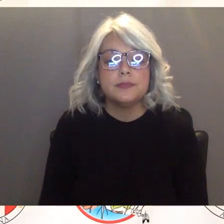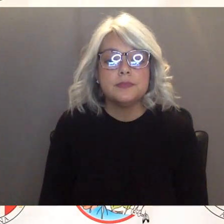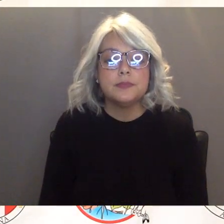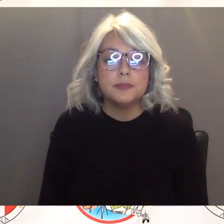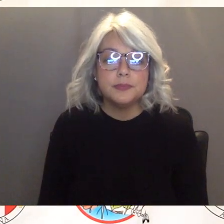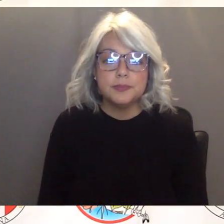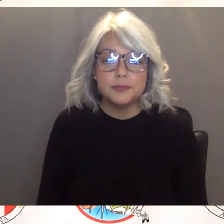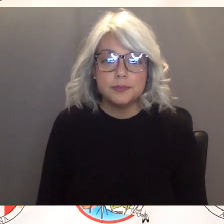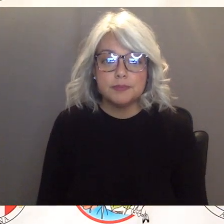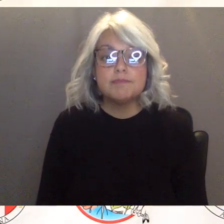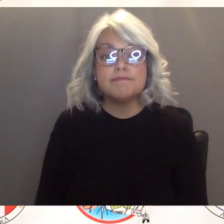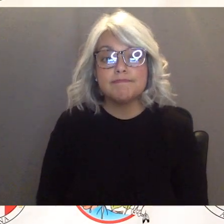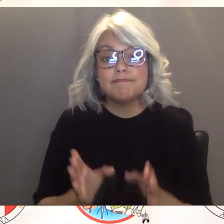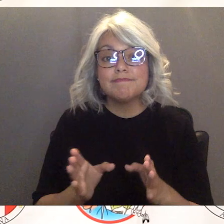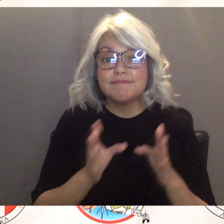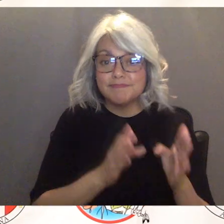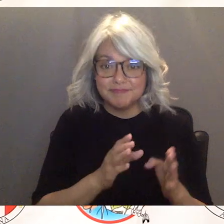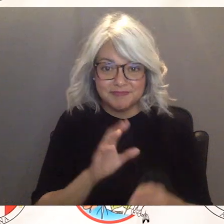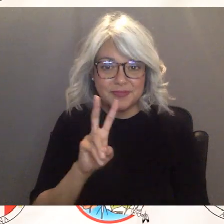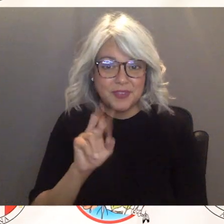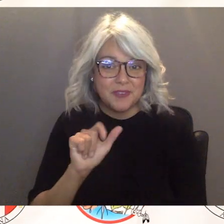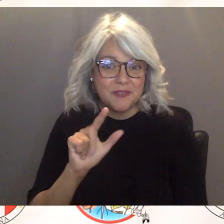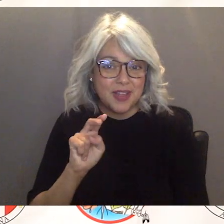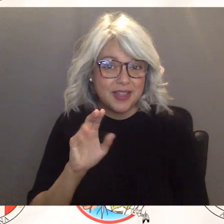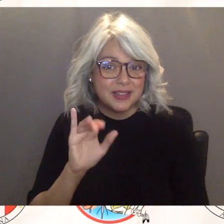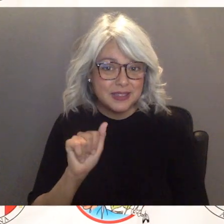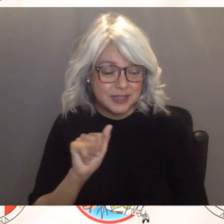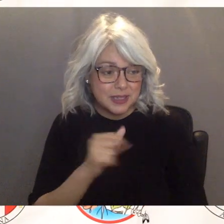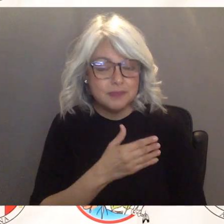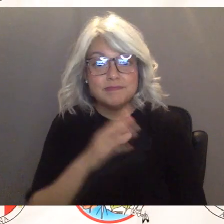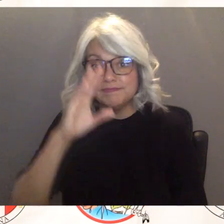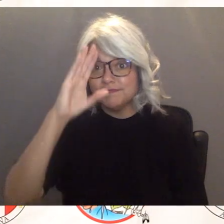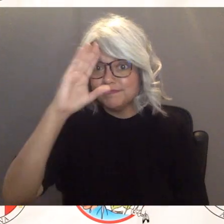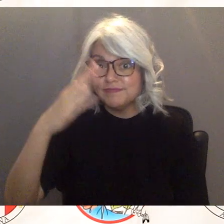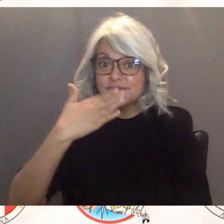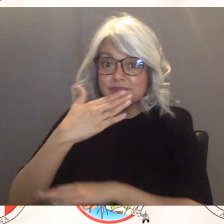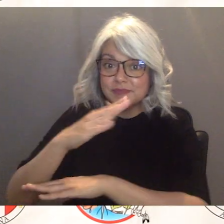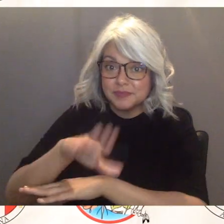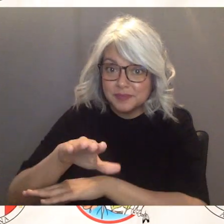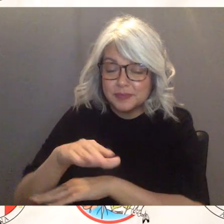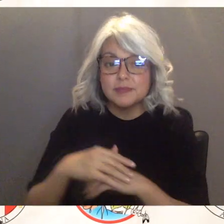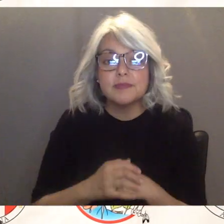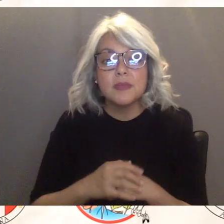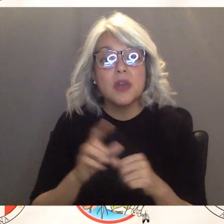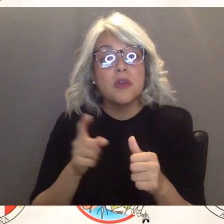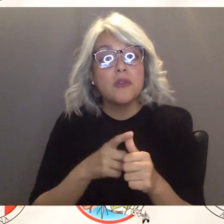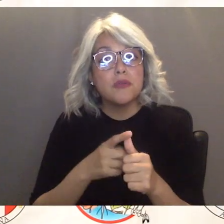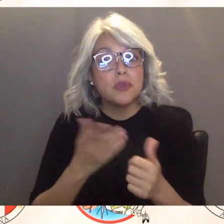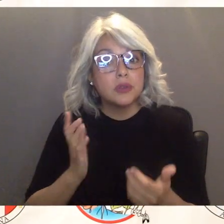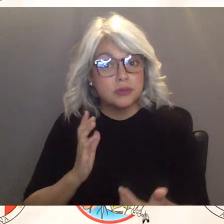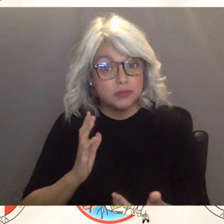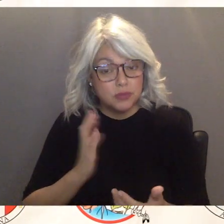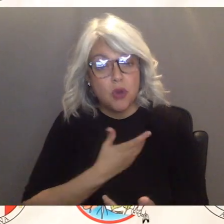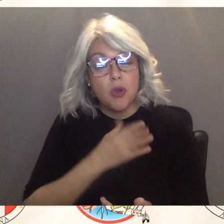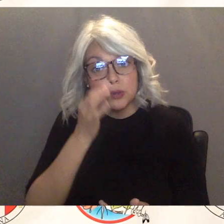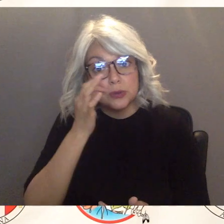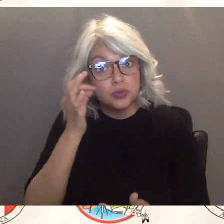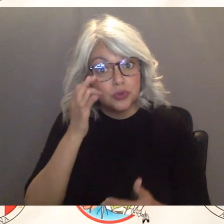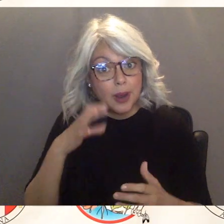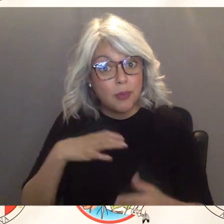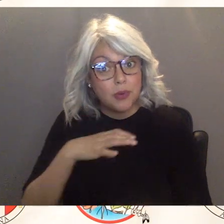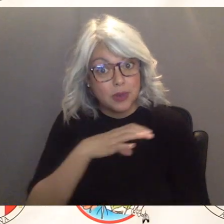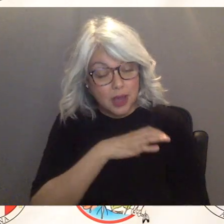okay Mr. Luizzi yes first of all on behalf of tribal council you know I wanted to